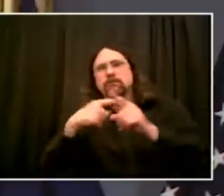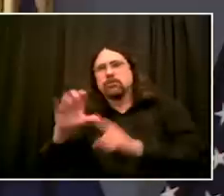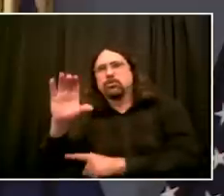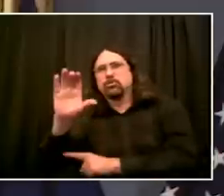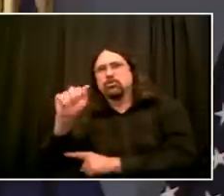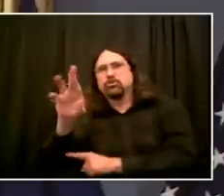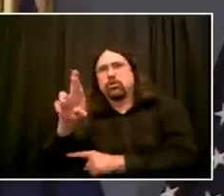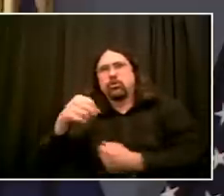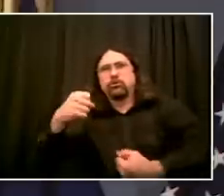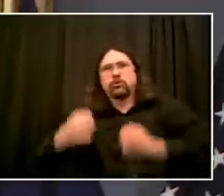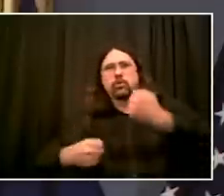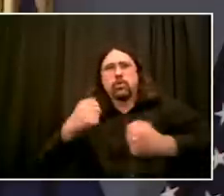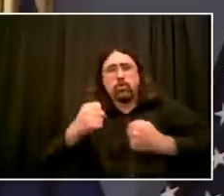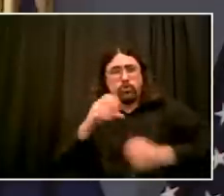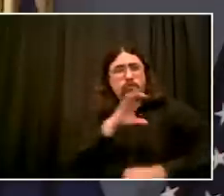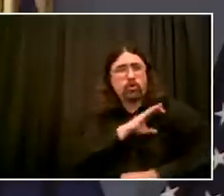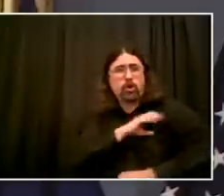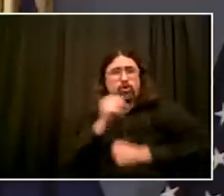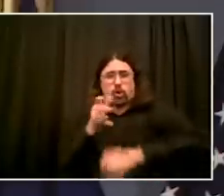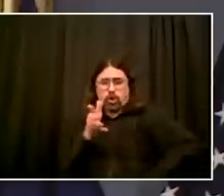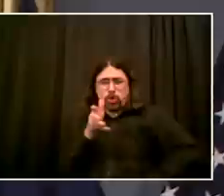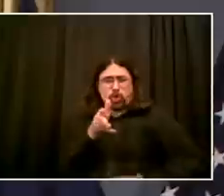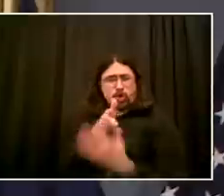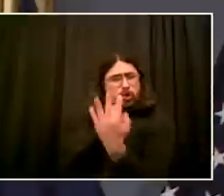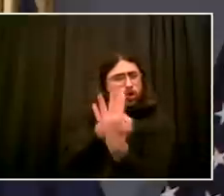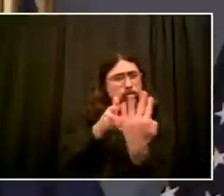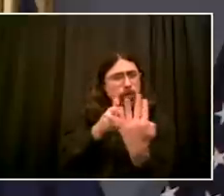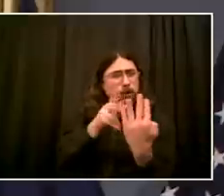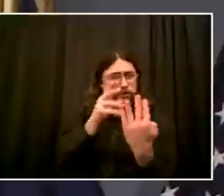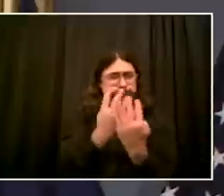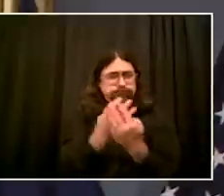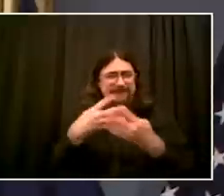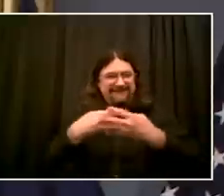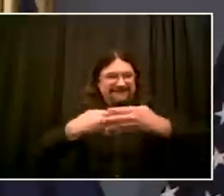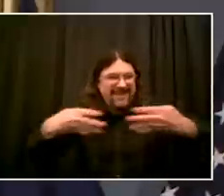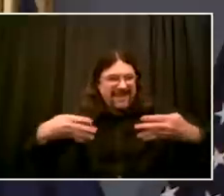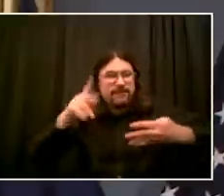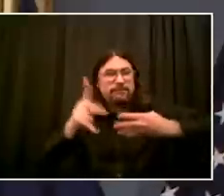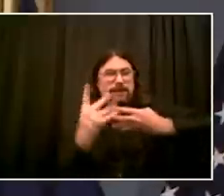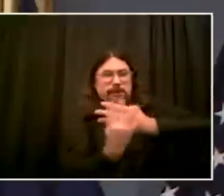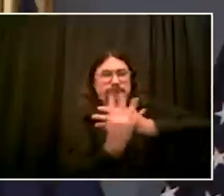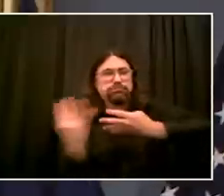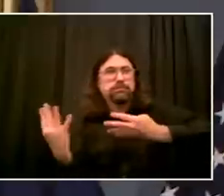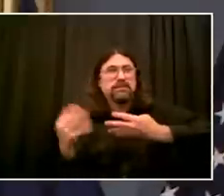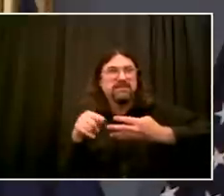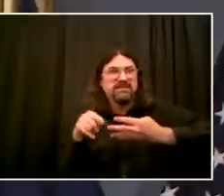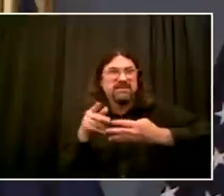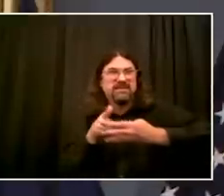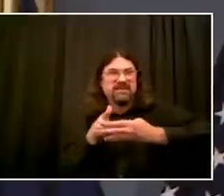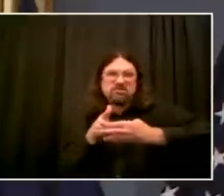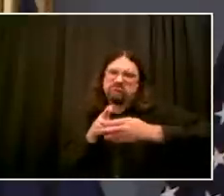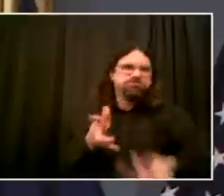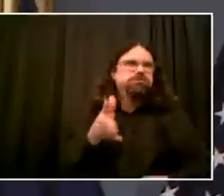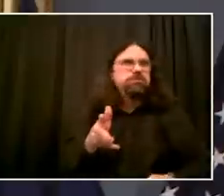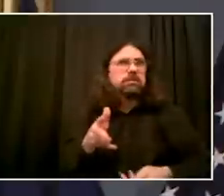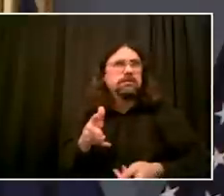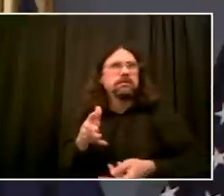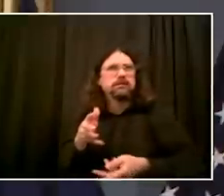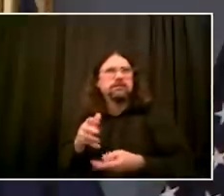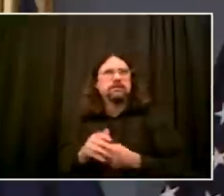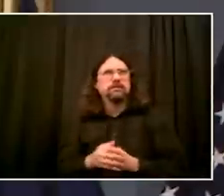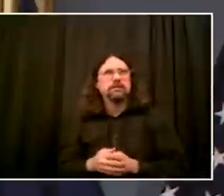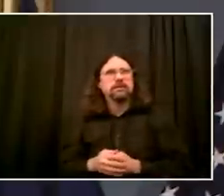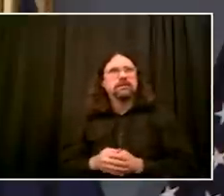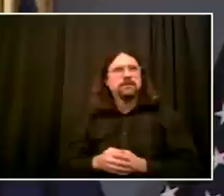How is that an allowable response? How is that a legal response? And you mentioned humanity. How is that a humane response?